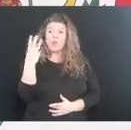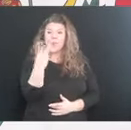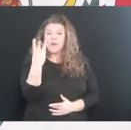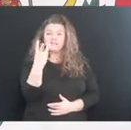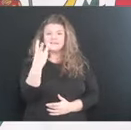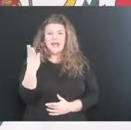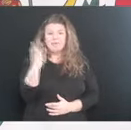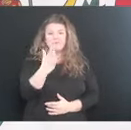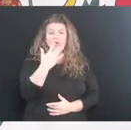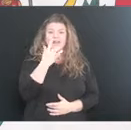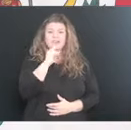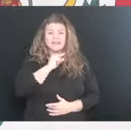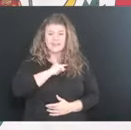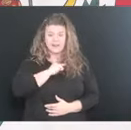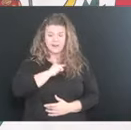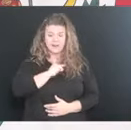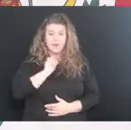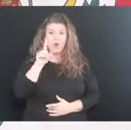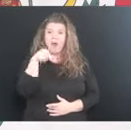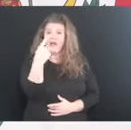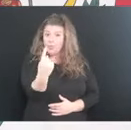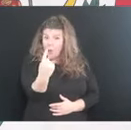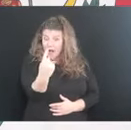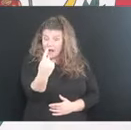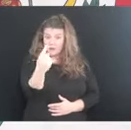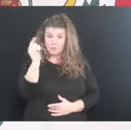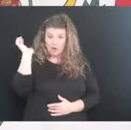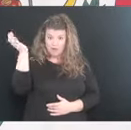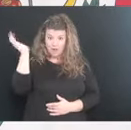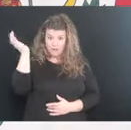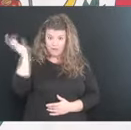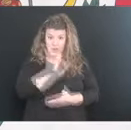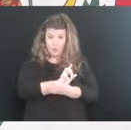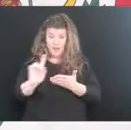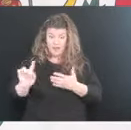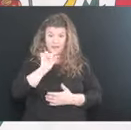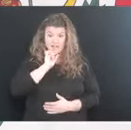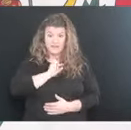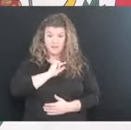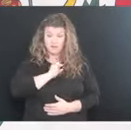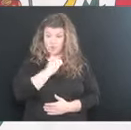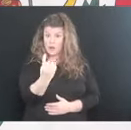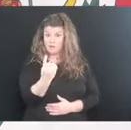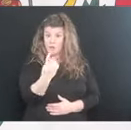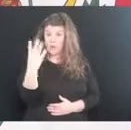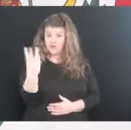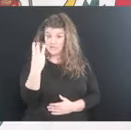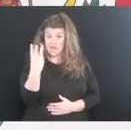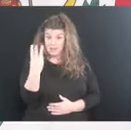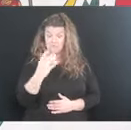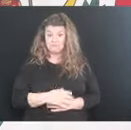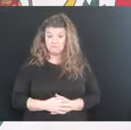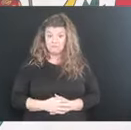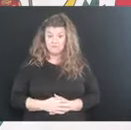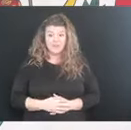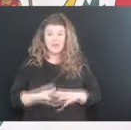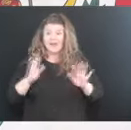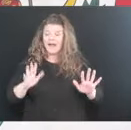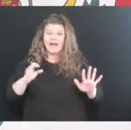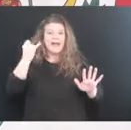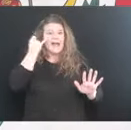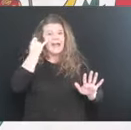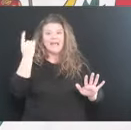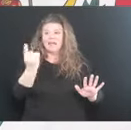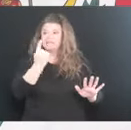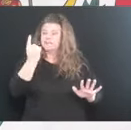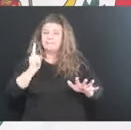Thanksgiving. And we will only have one briefing the week of Thanksgiving week. Now, like I said, if we have any concerns